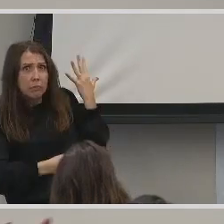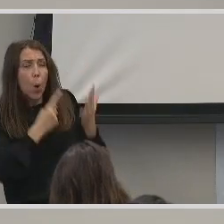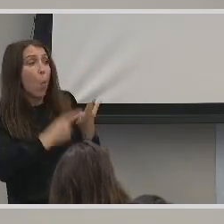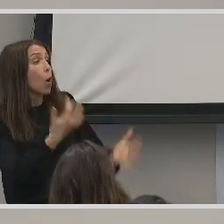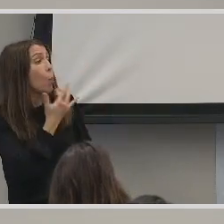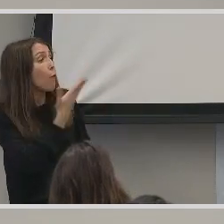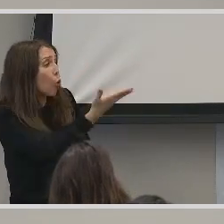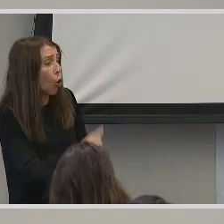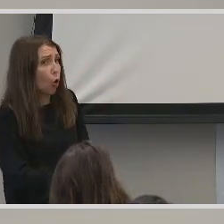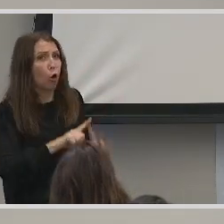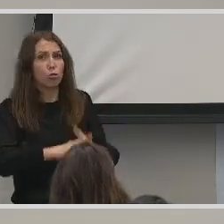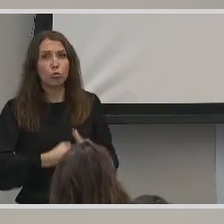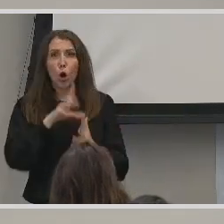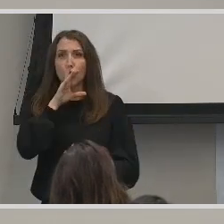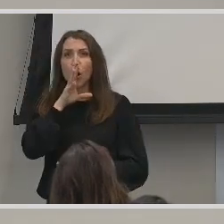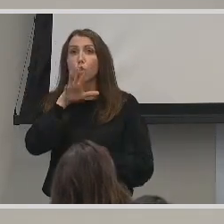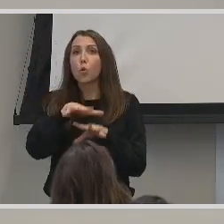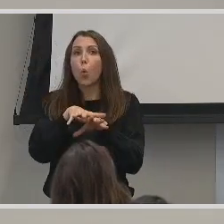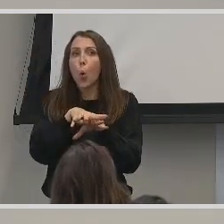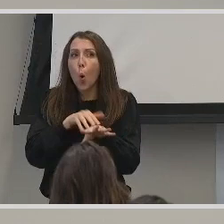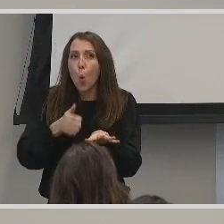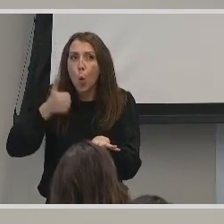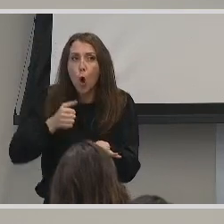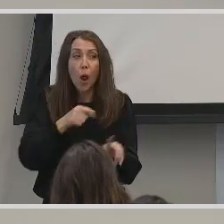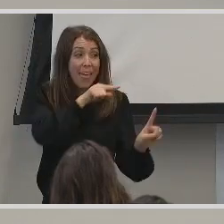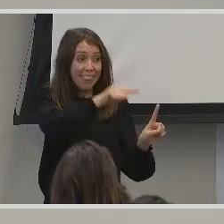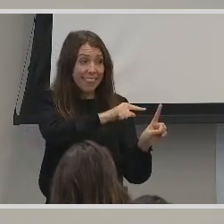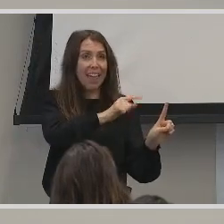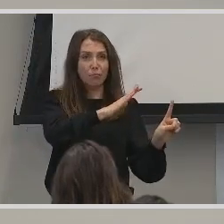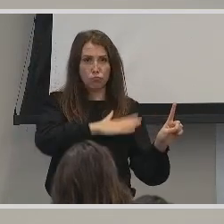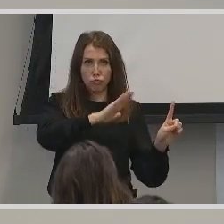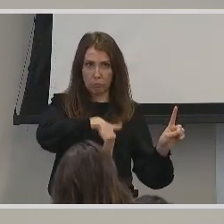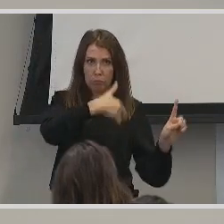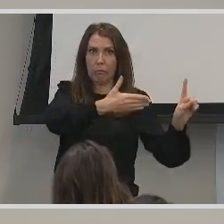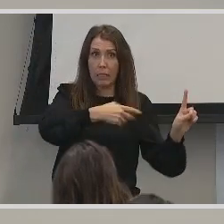talking slower. And then at that point, they would tell you how they prefer to communicate.